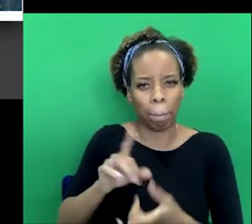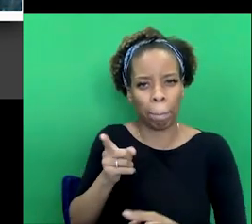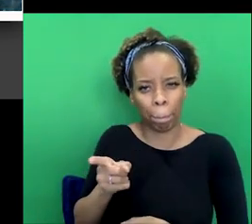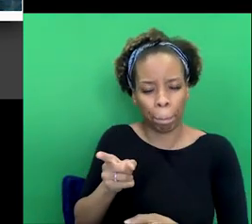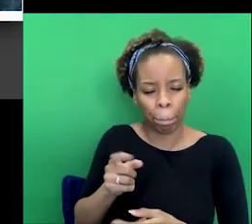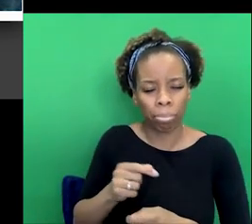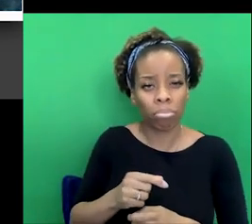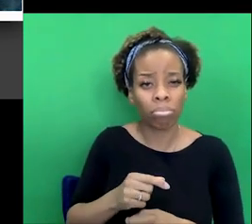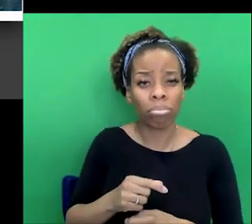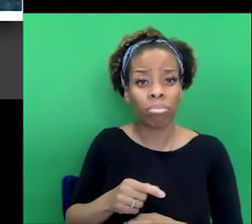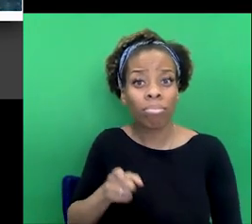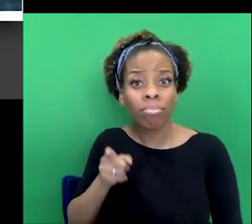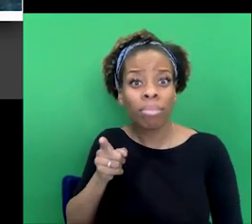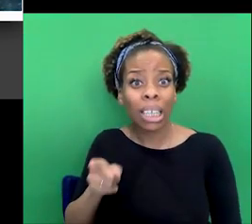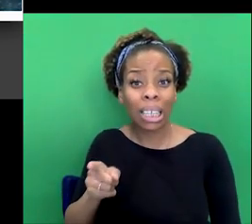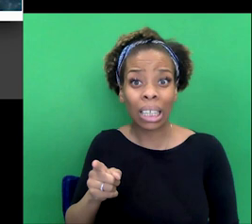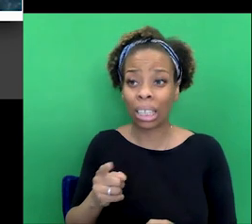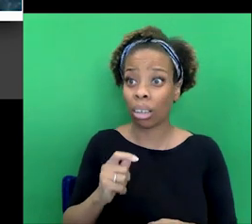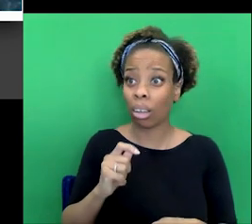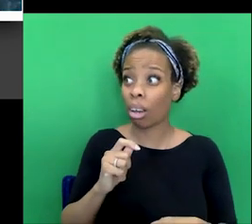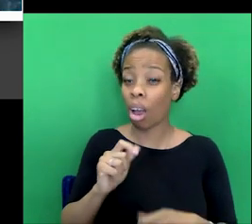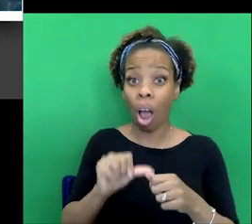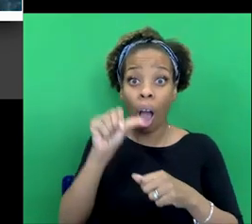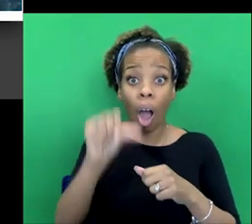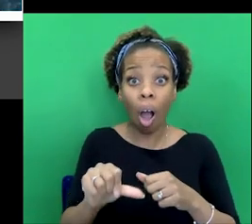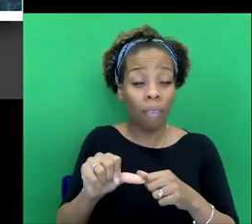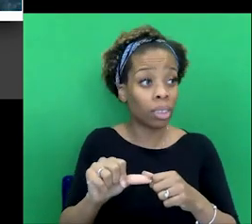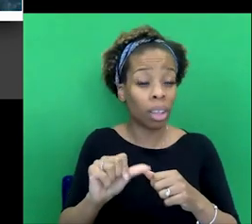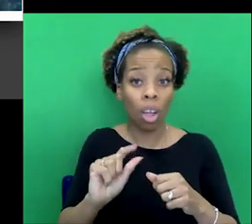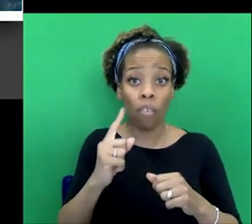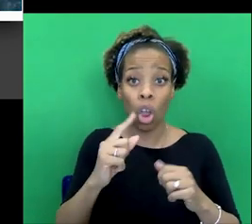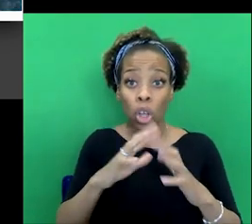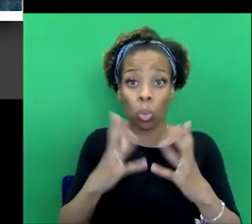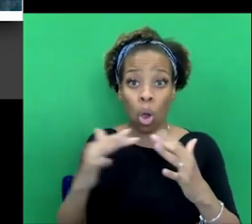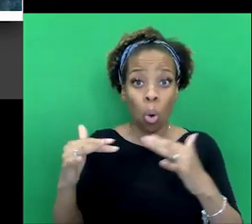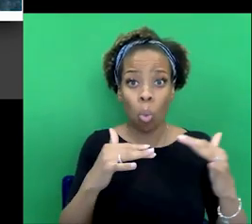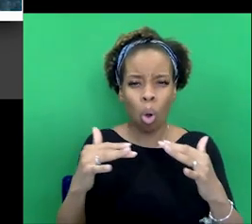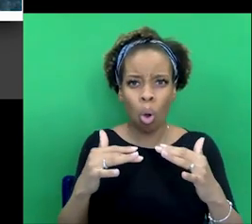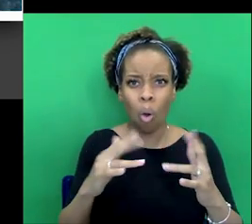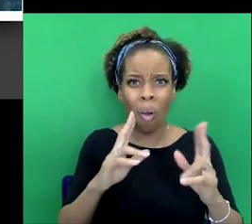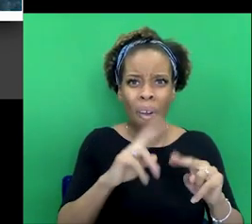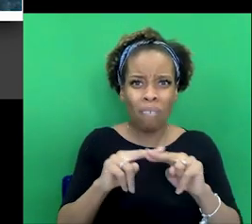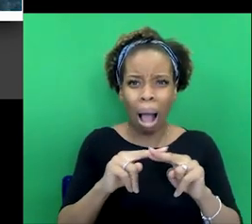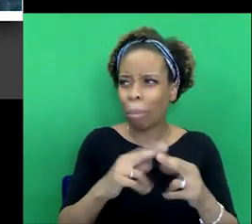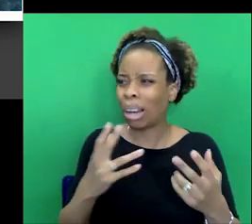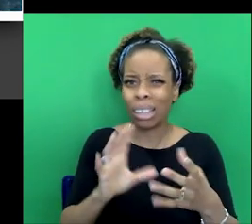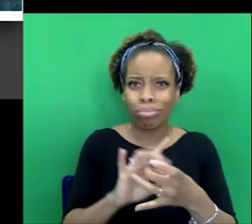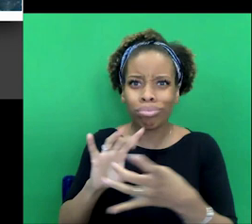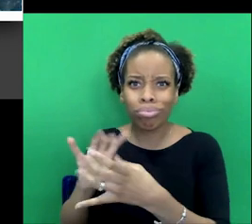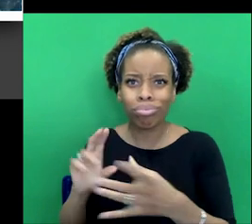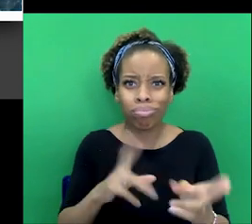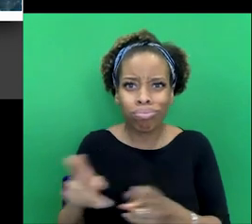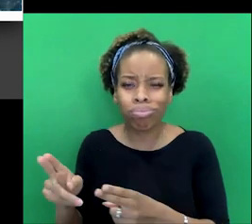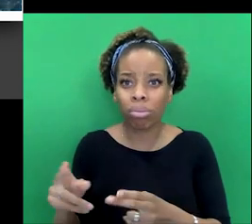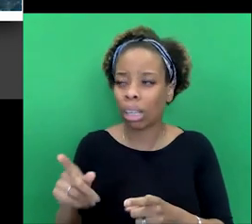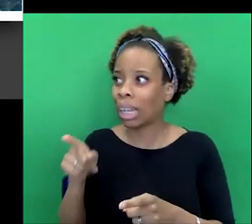increases and he finds his calling if that's after the first world war when he's losing family. Uh, but the interest, know, the Victorian